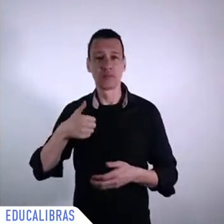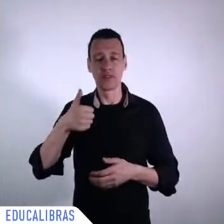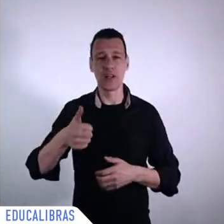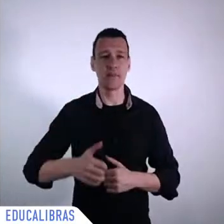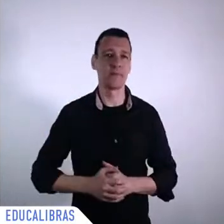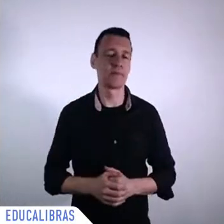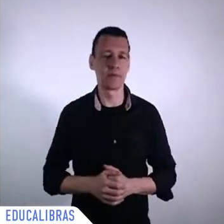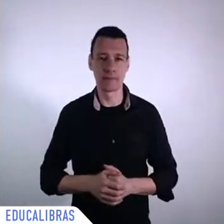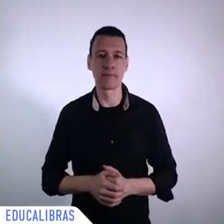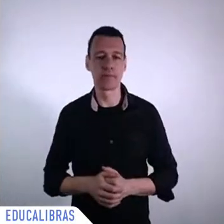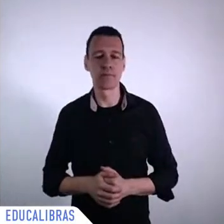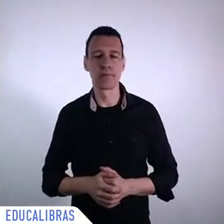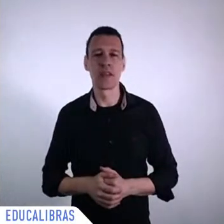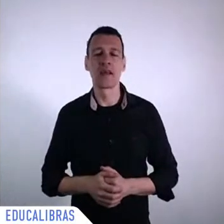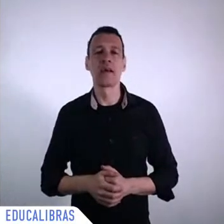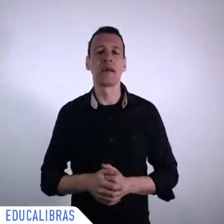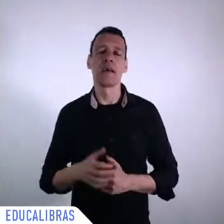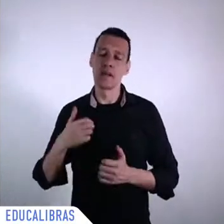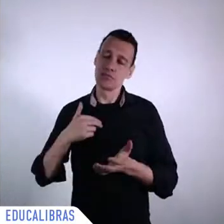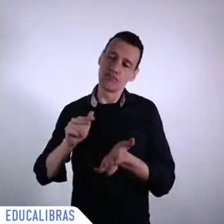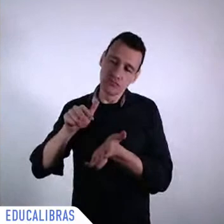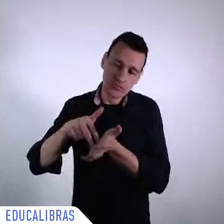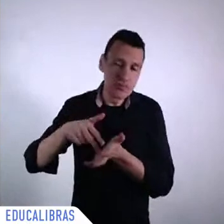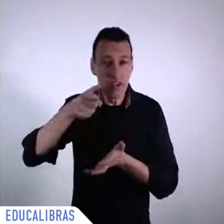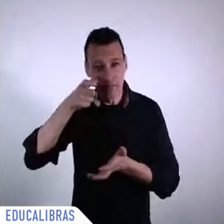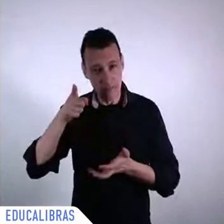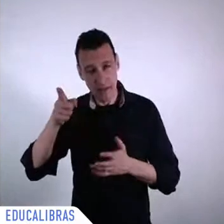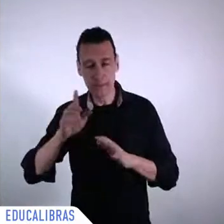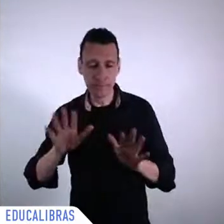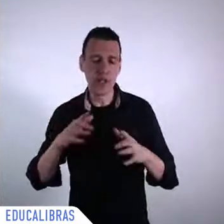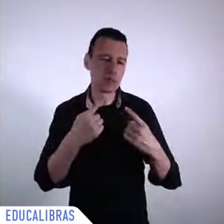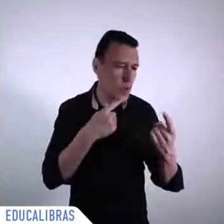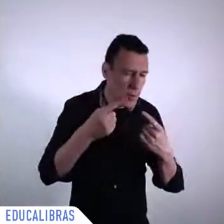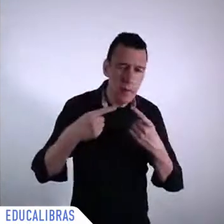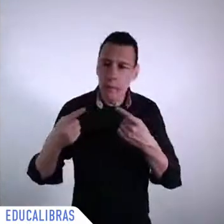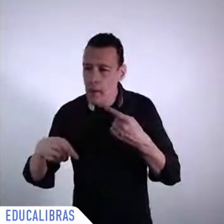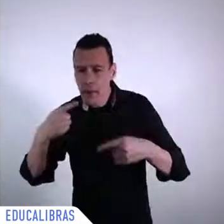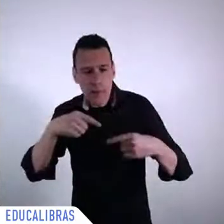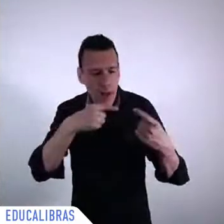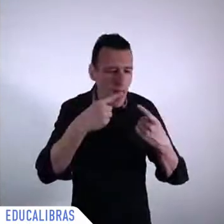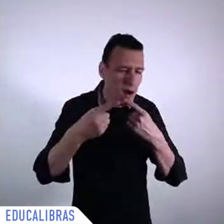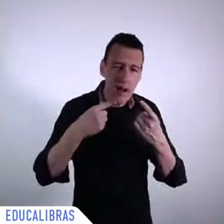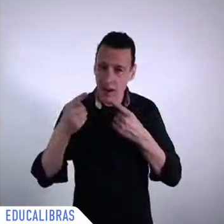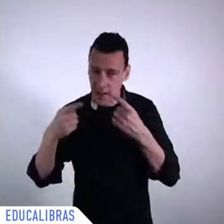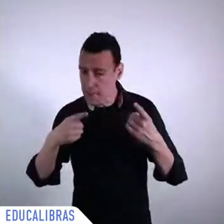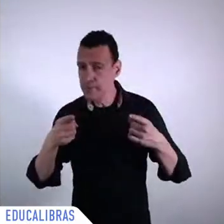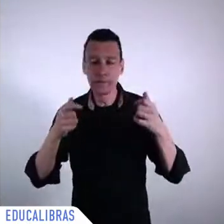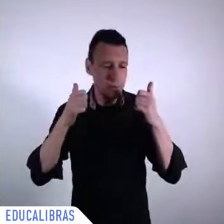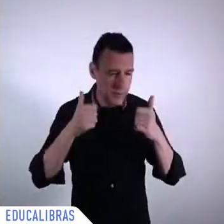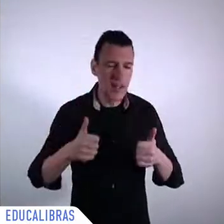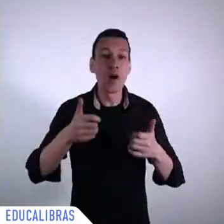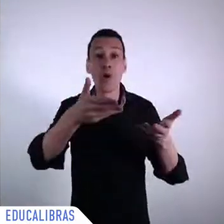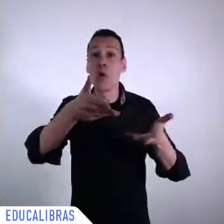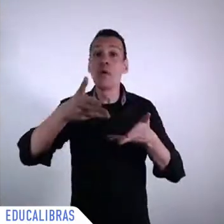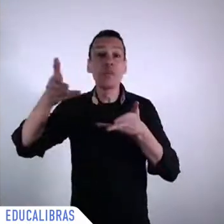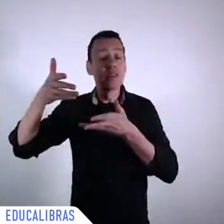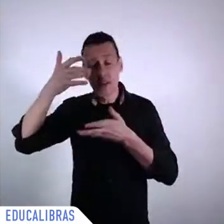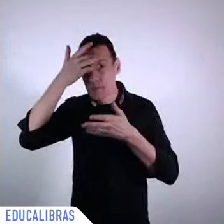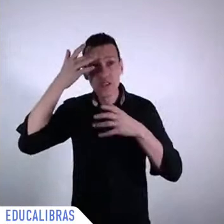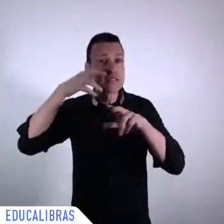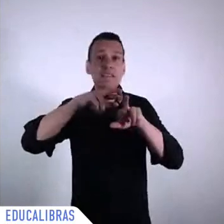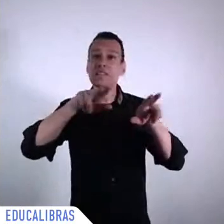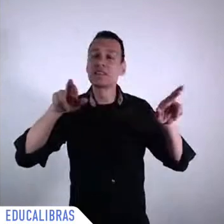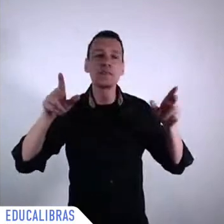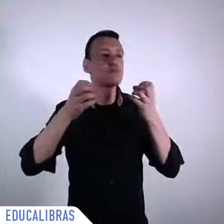distinguished speakers. I could think of several, but let me just mention, for instance, Alicia Barthedham, was the head of